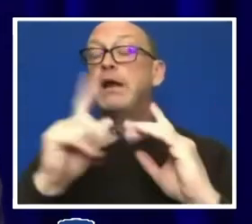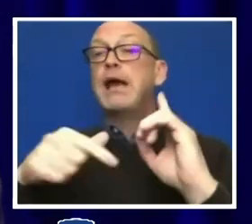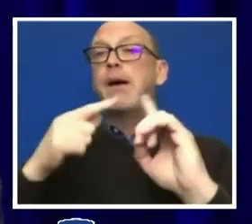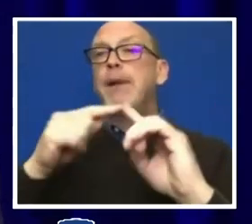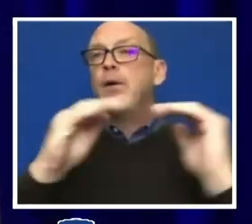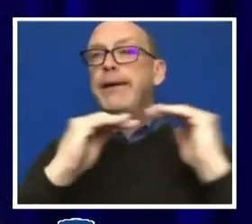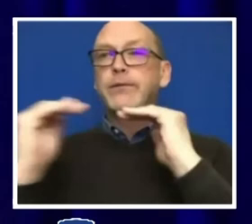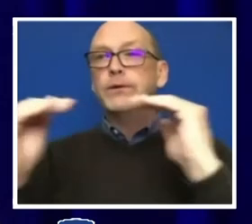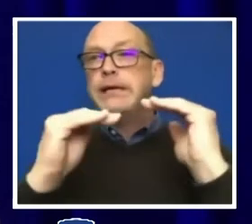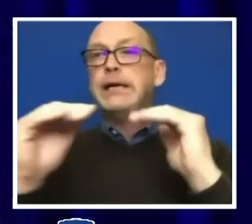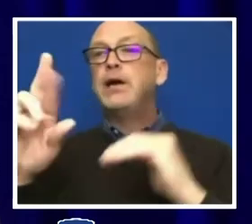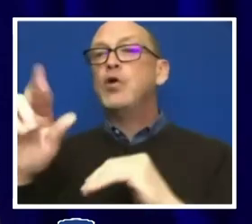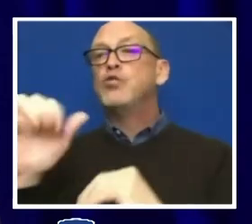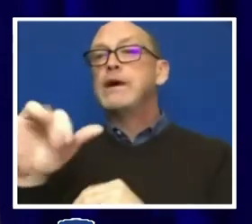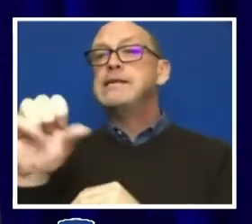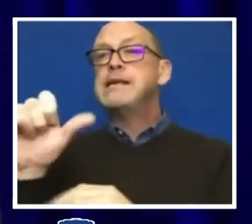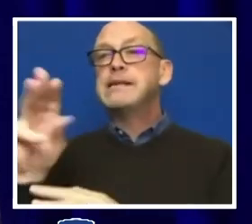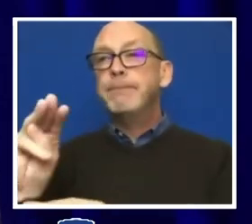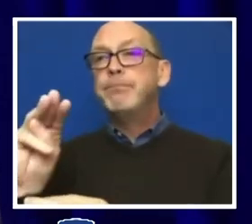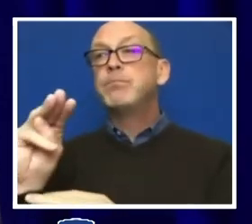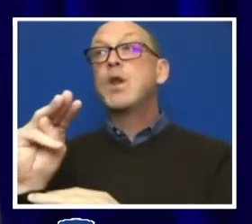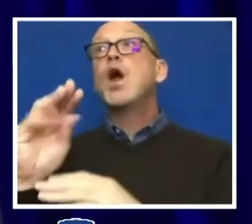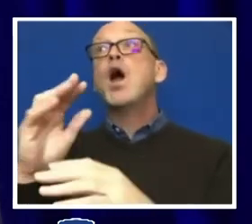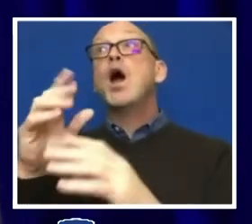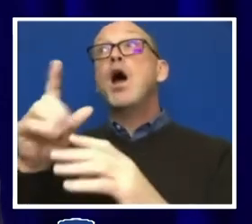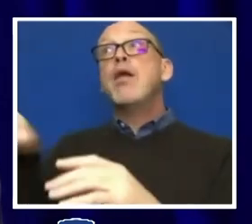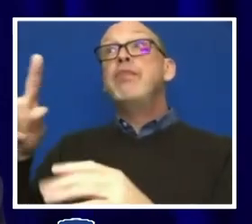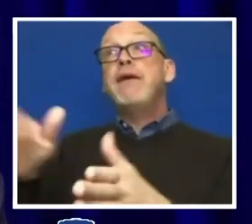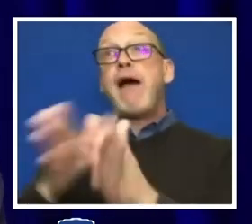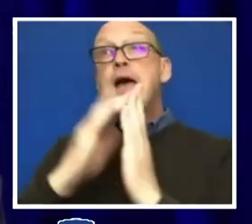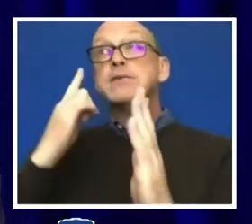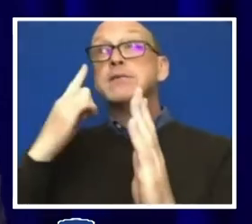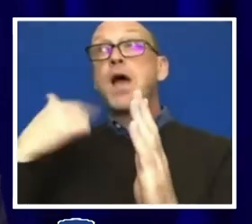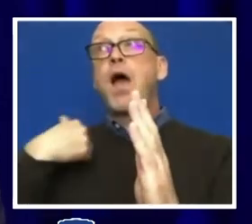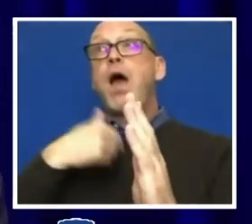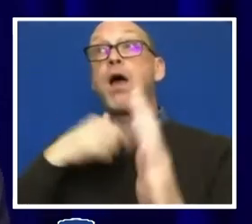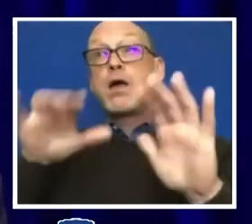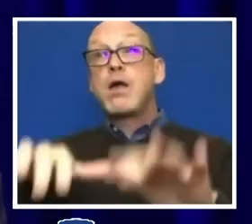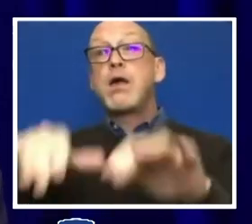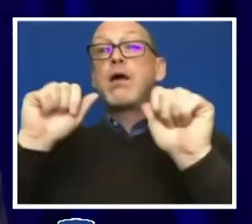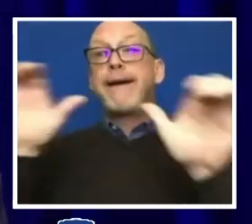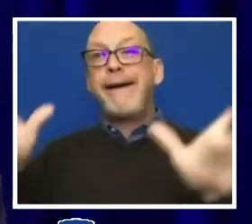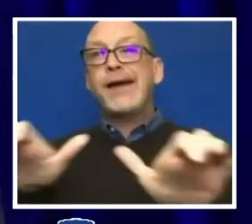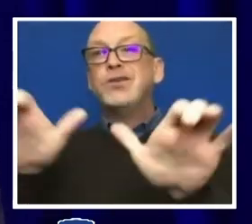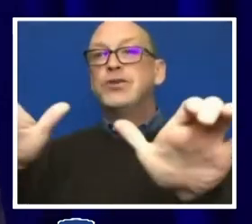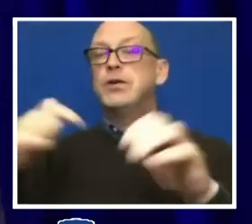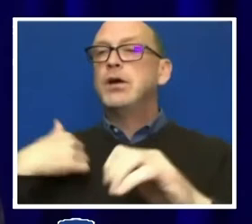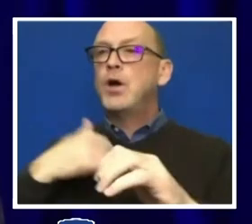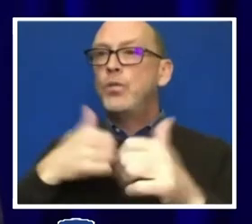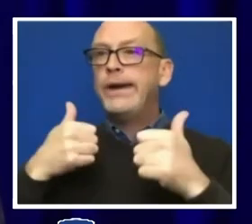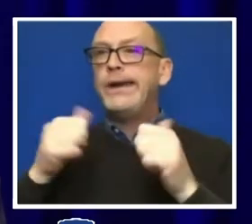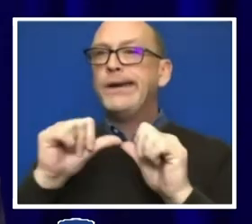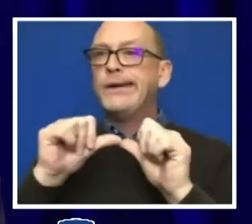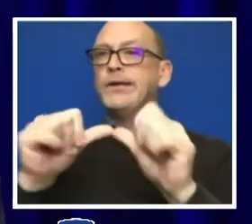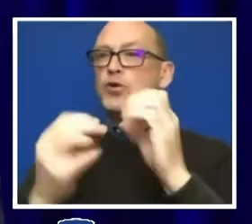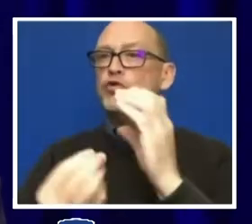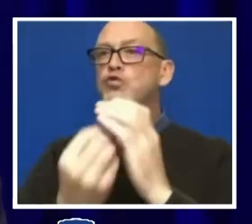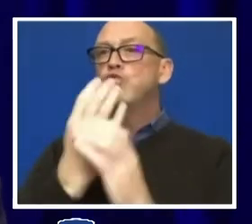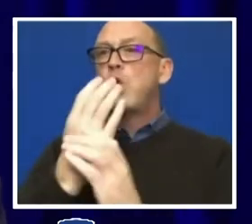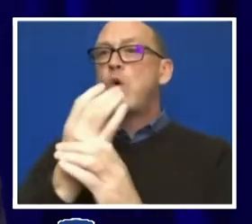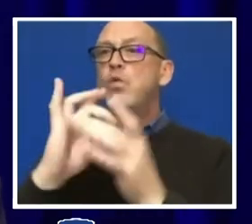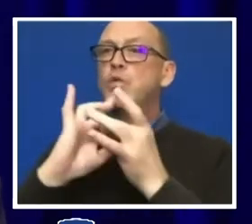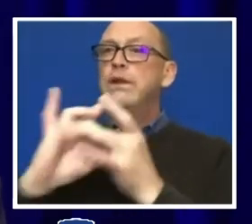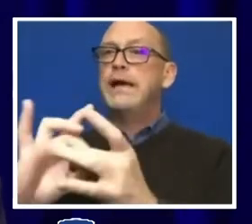most urging action. We have an opportunity to continue to grow our efforts around diversity, equity, and